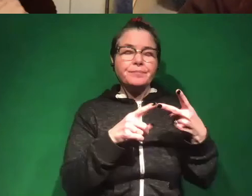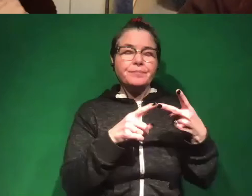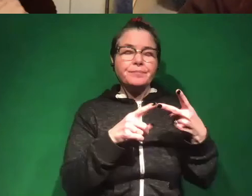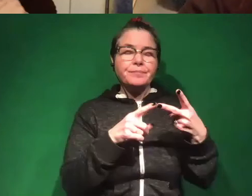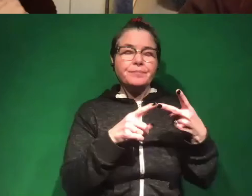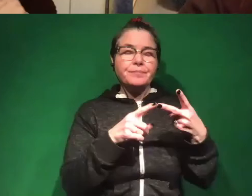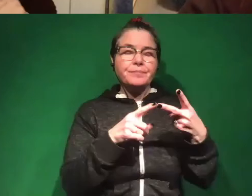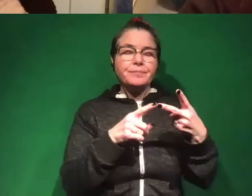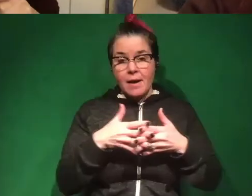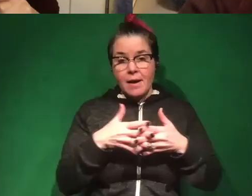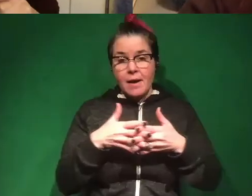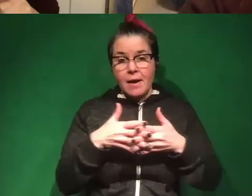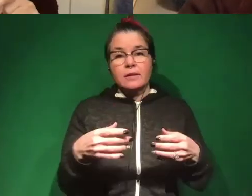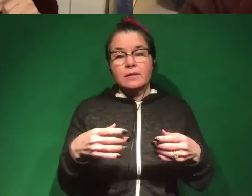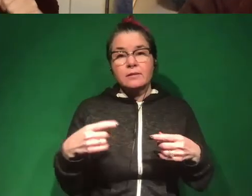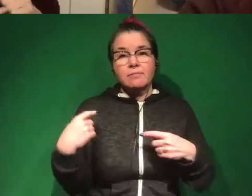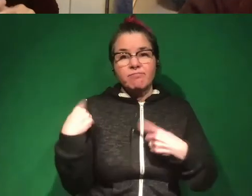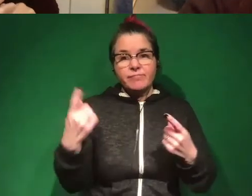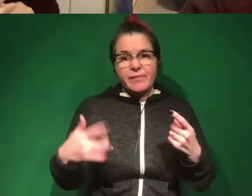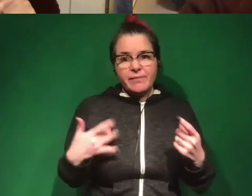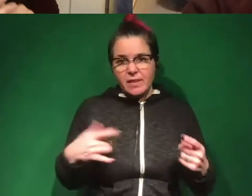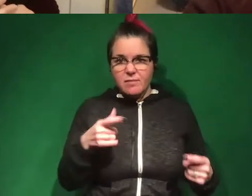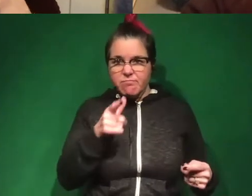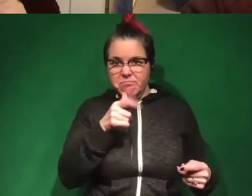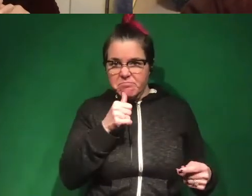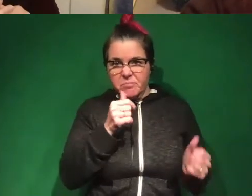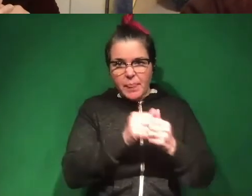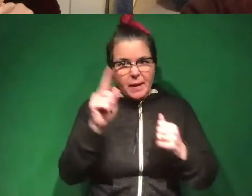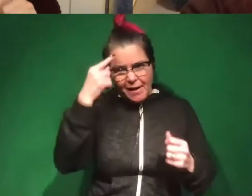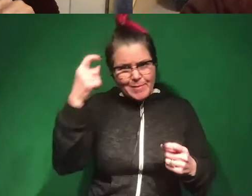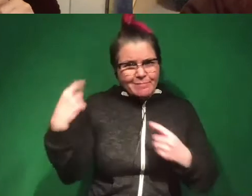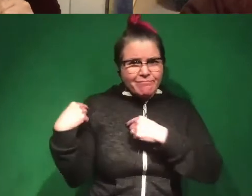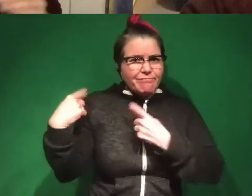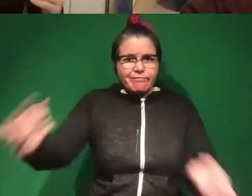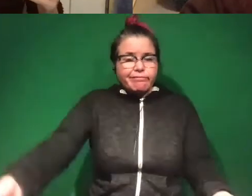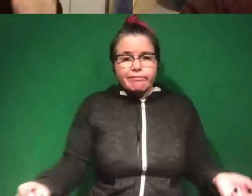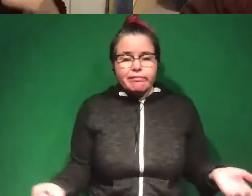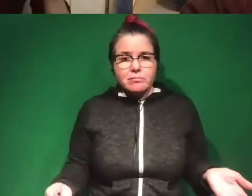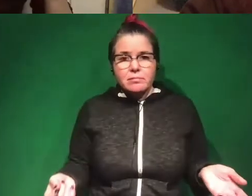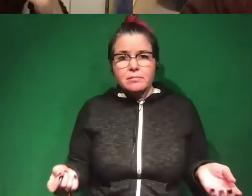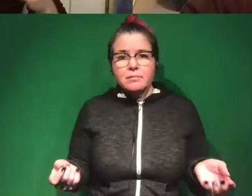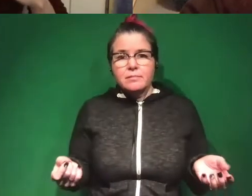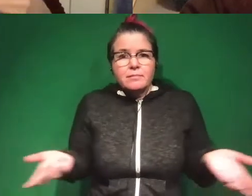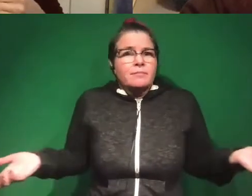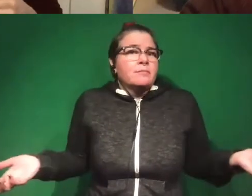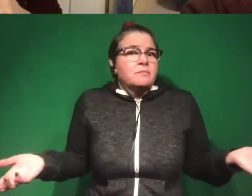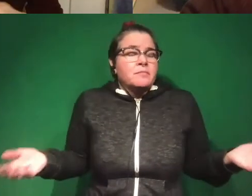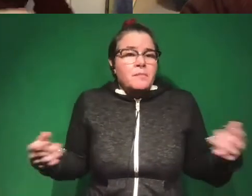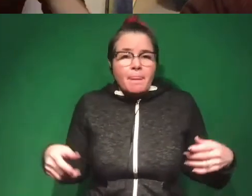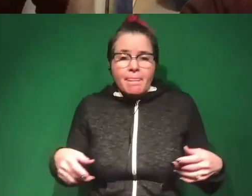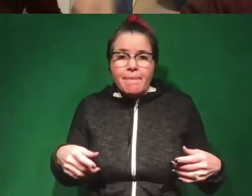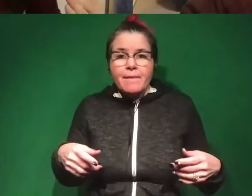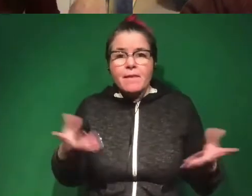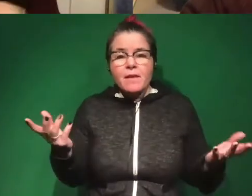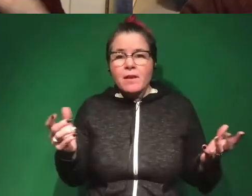you know, felt let down by the government for so long that arguments being made now about the